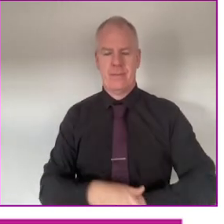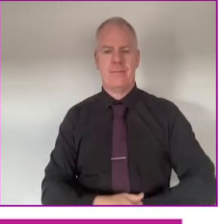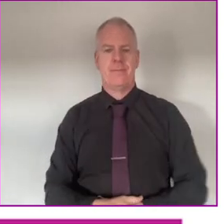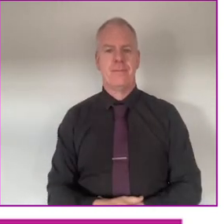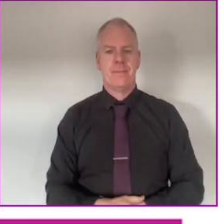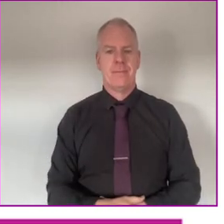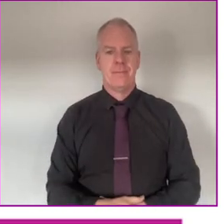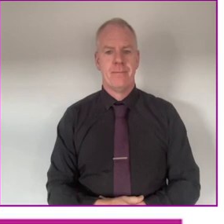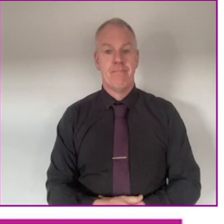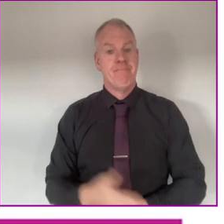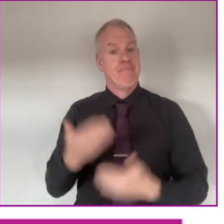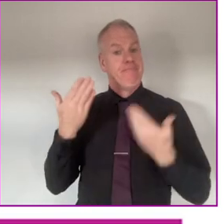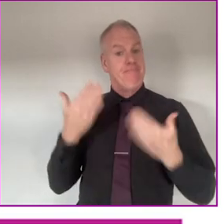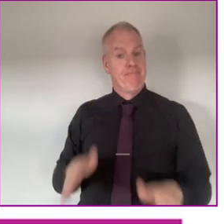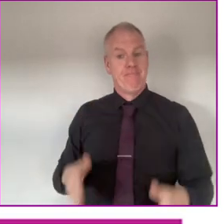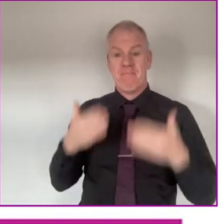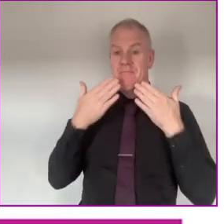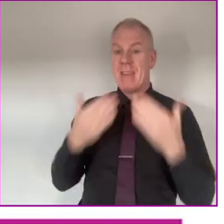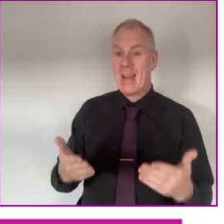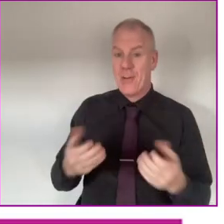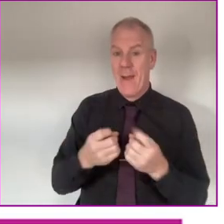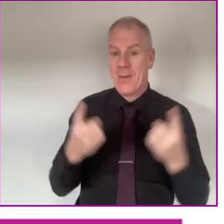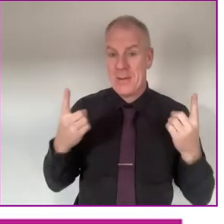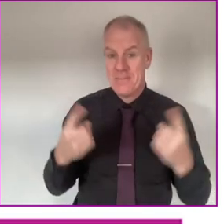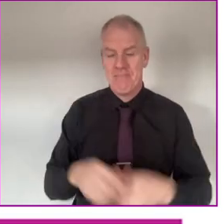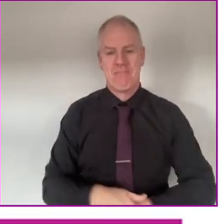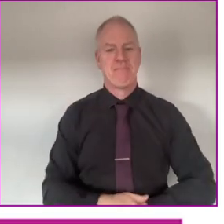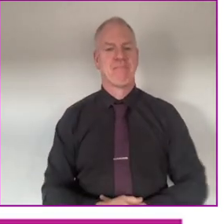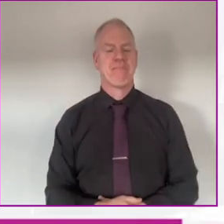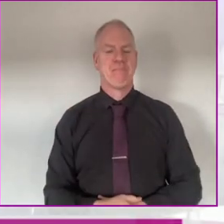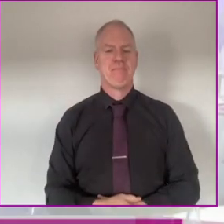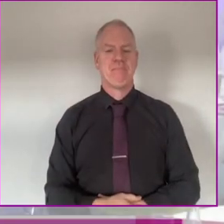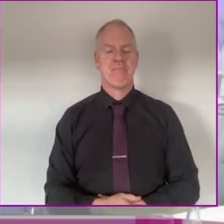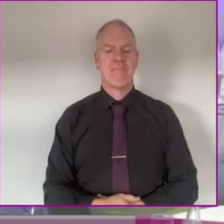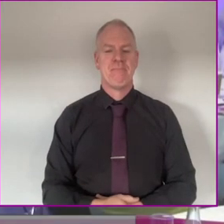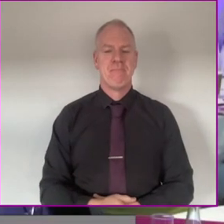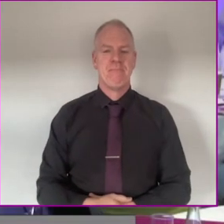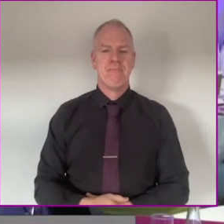services. So that's it there. Thanks very much.